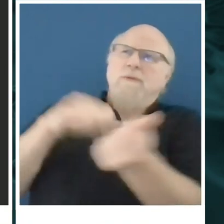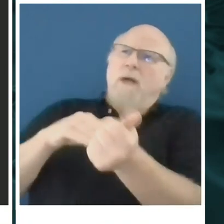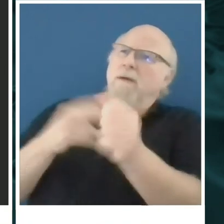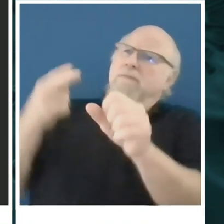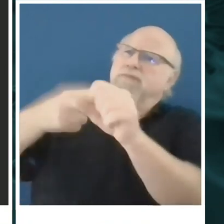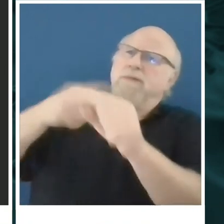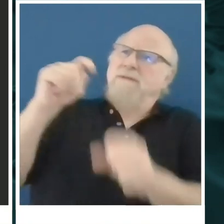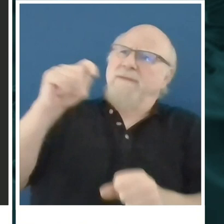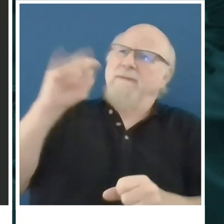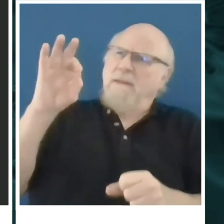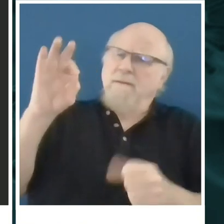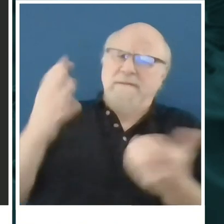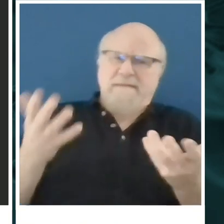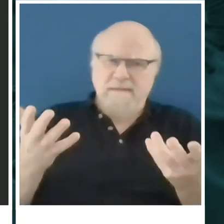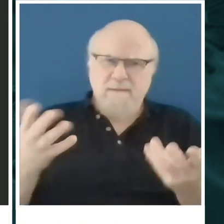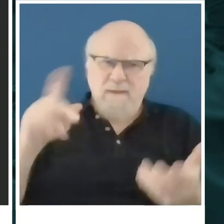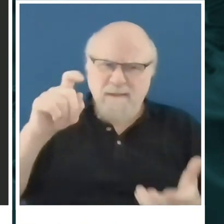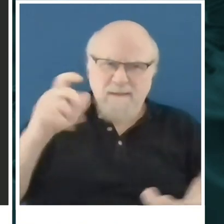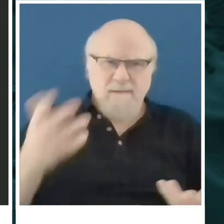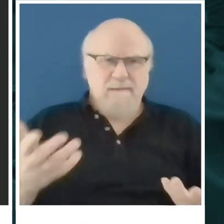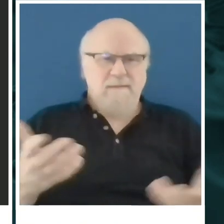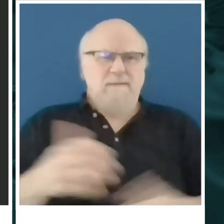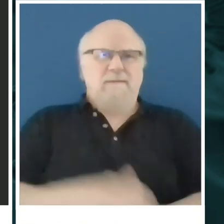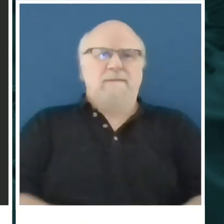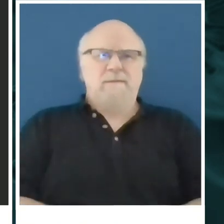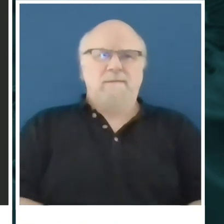drafts these policies to reopen Florida?